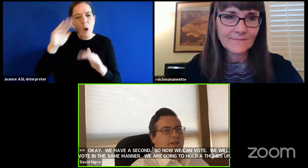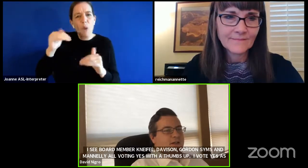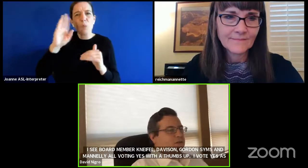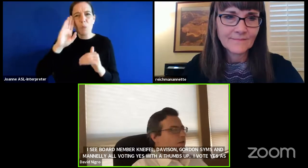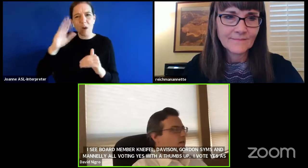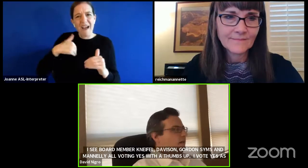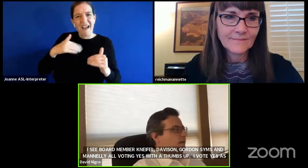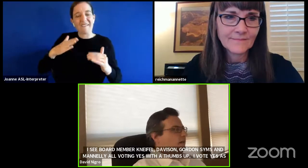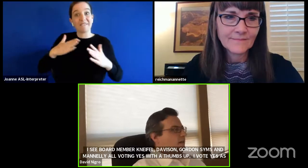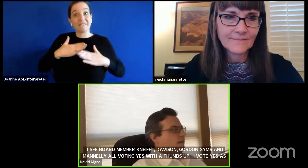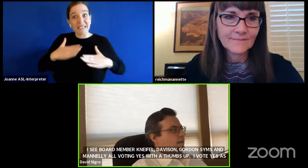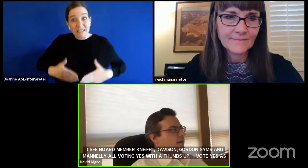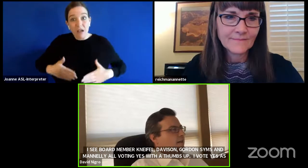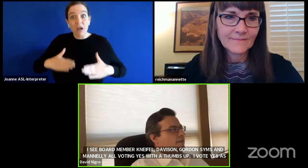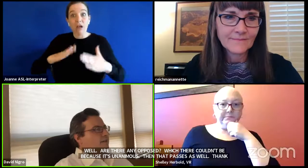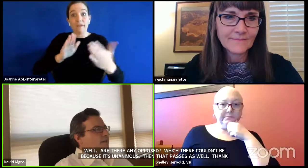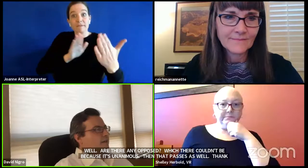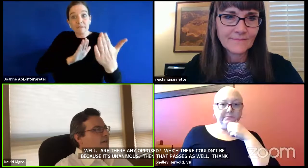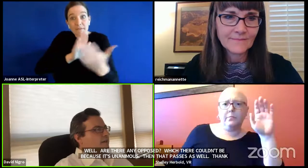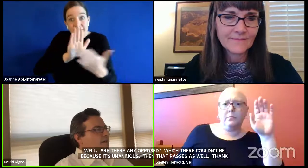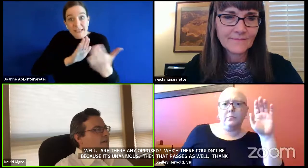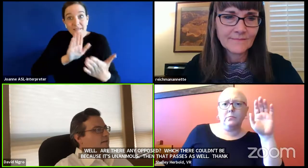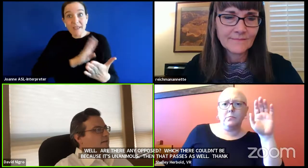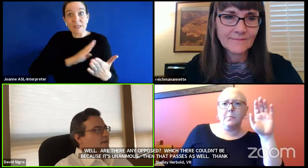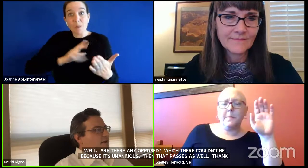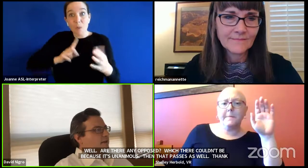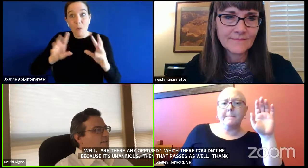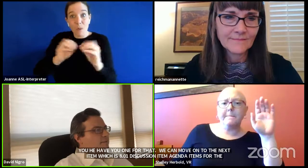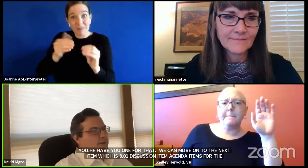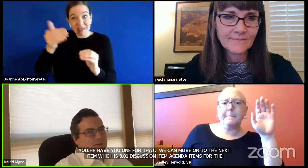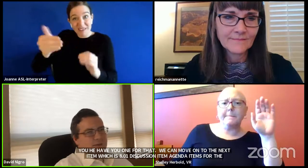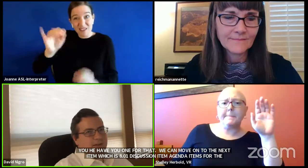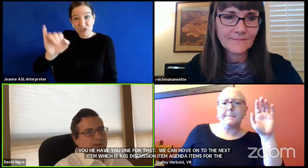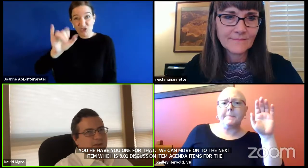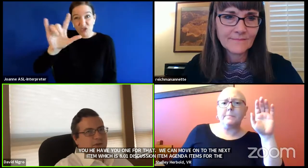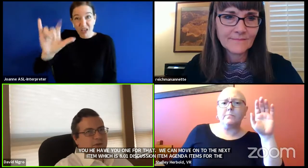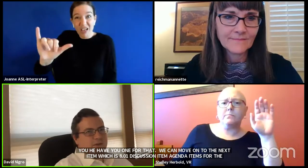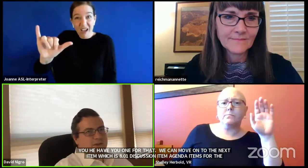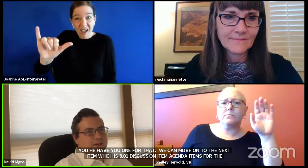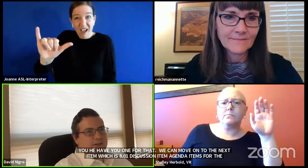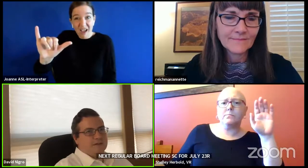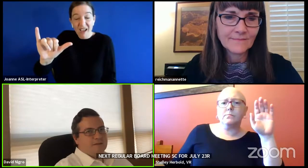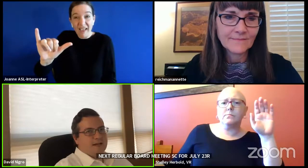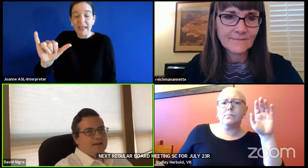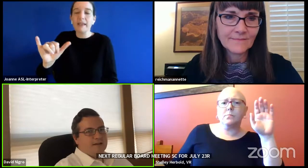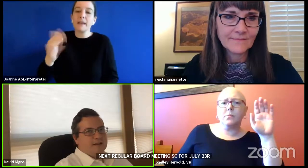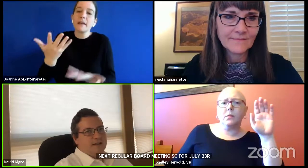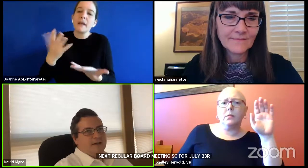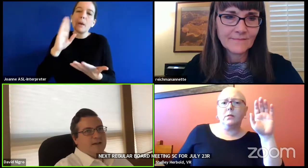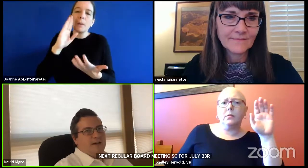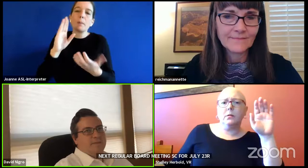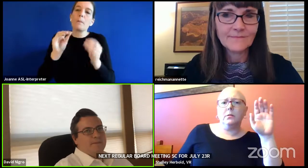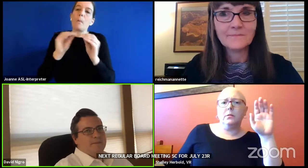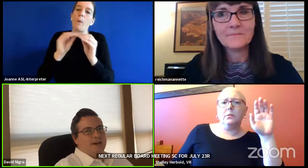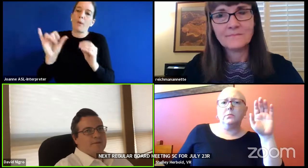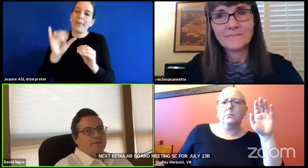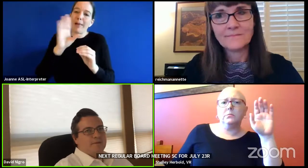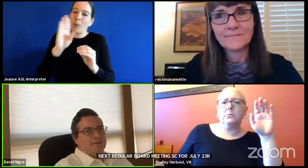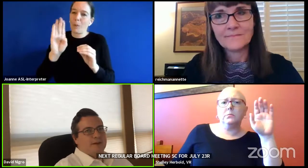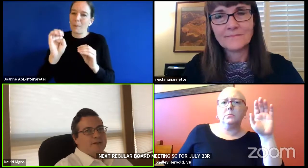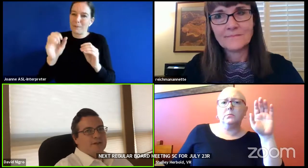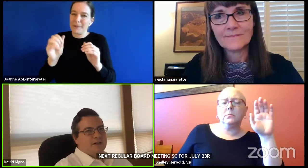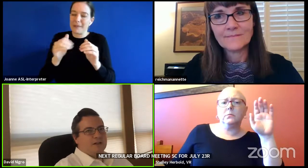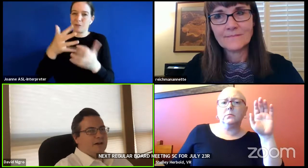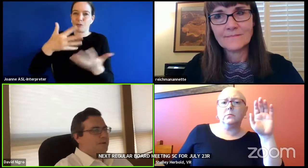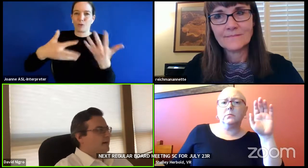board meeting in july uh in in a you know likely a social distance manner um that